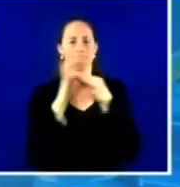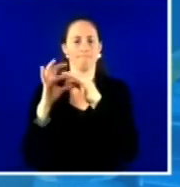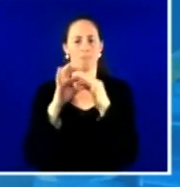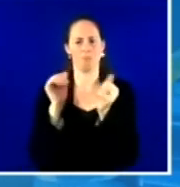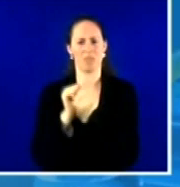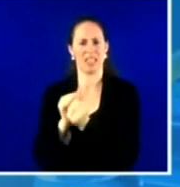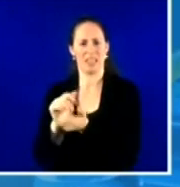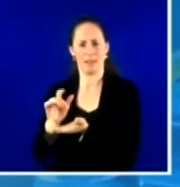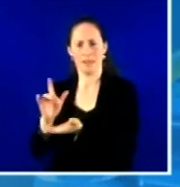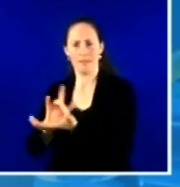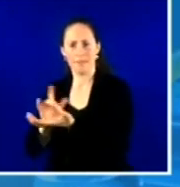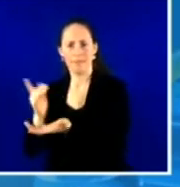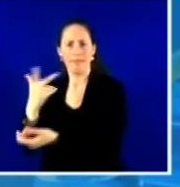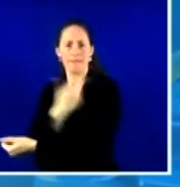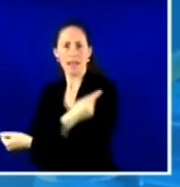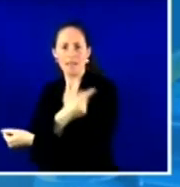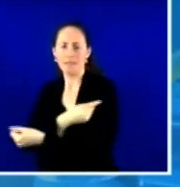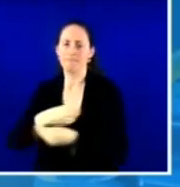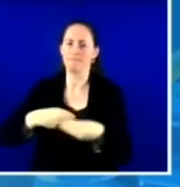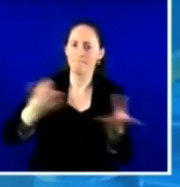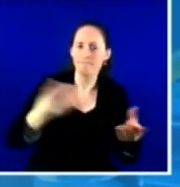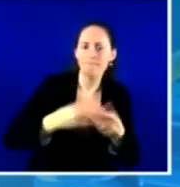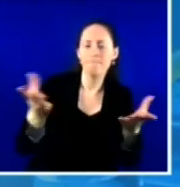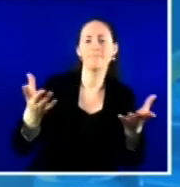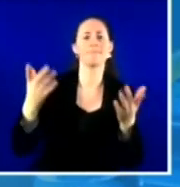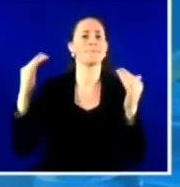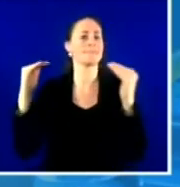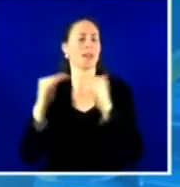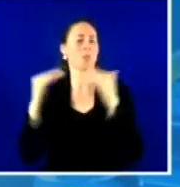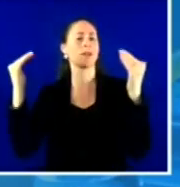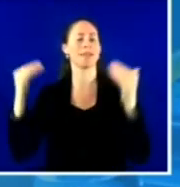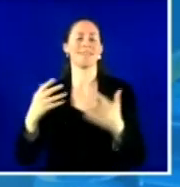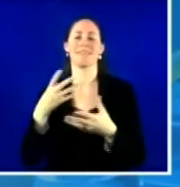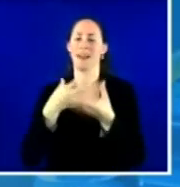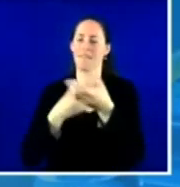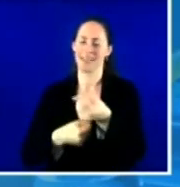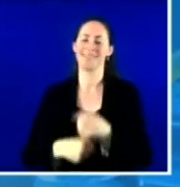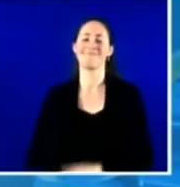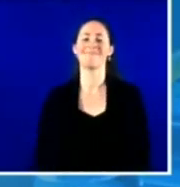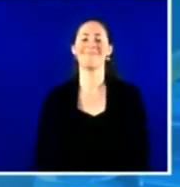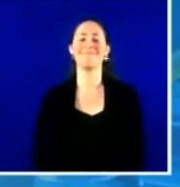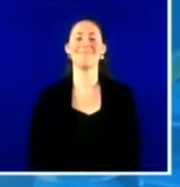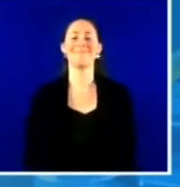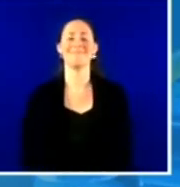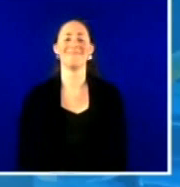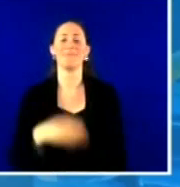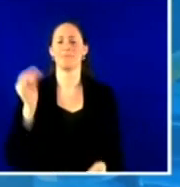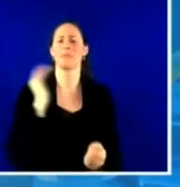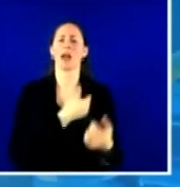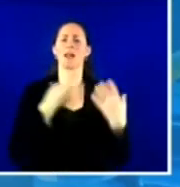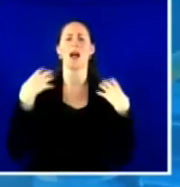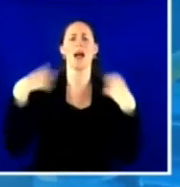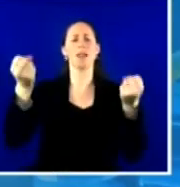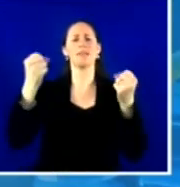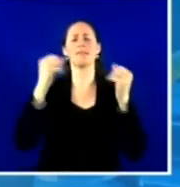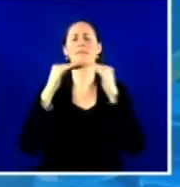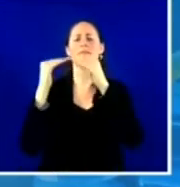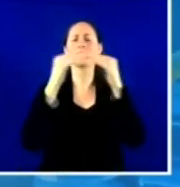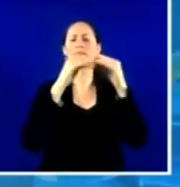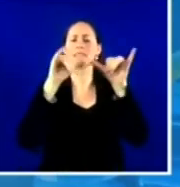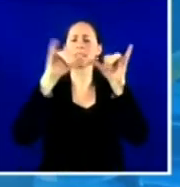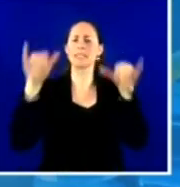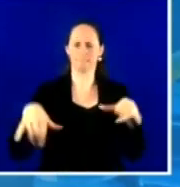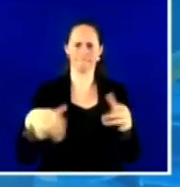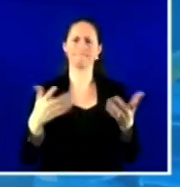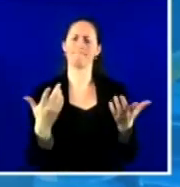Health systems have unique resources, have unique reach, and a level of trust to leverage in this effort. And many health systems and